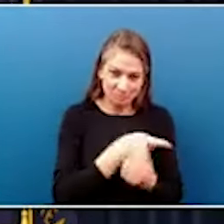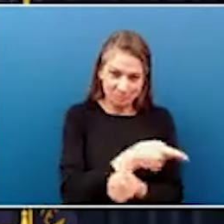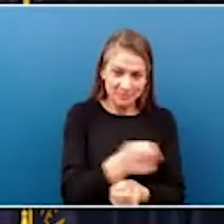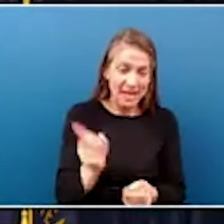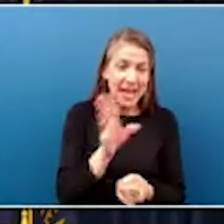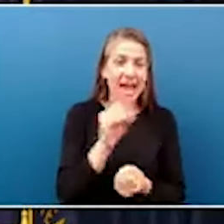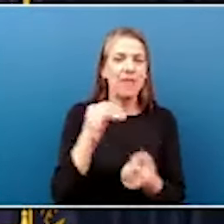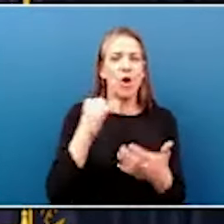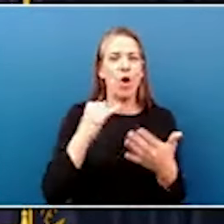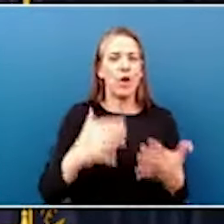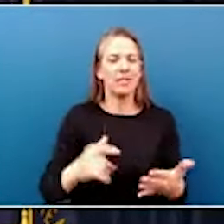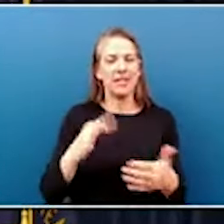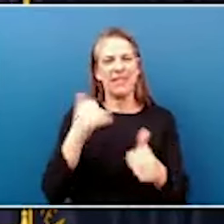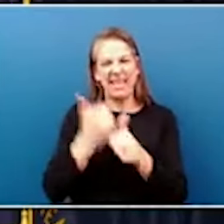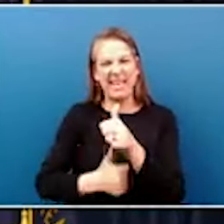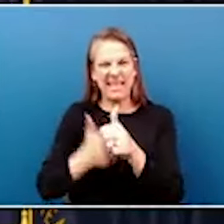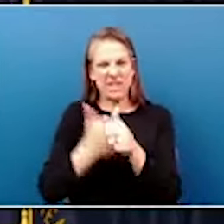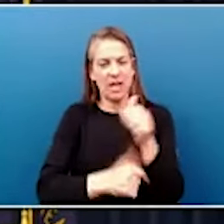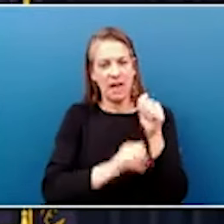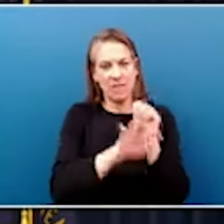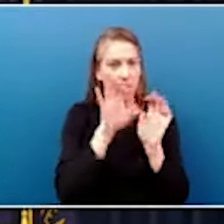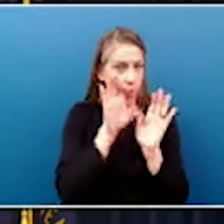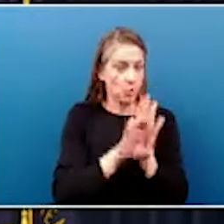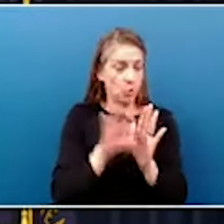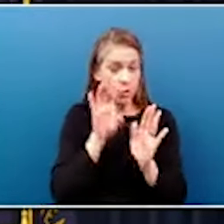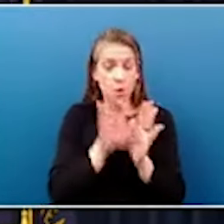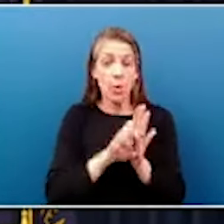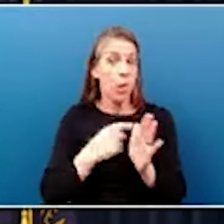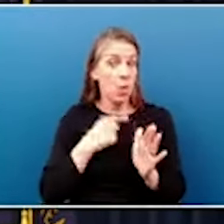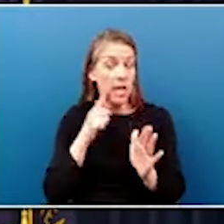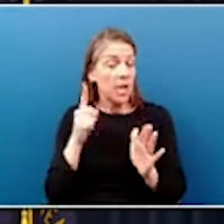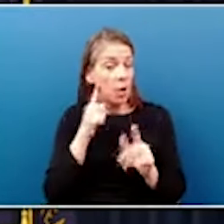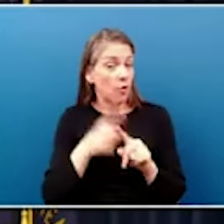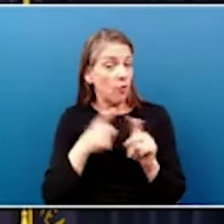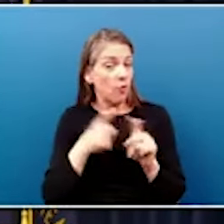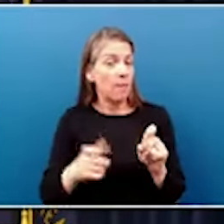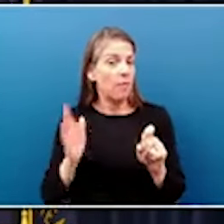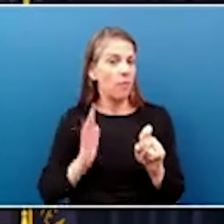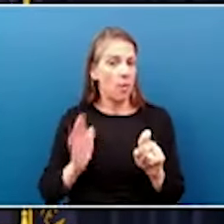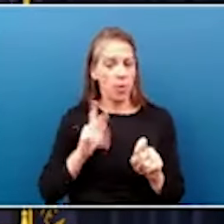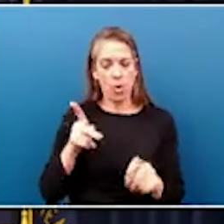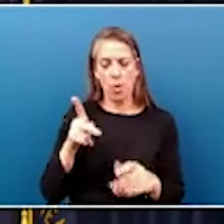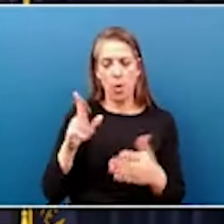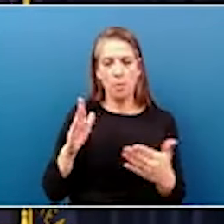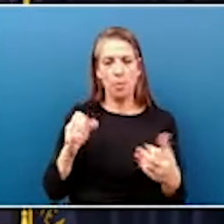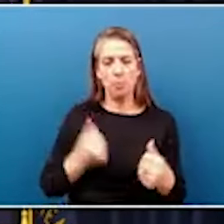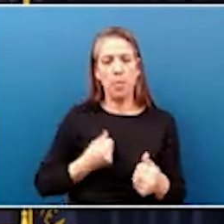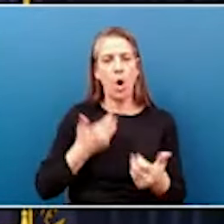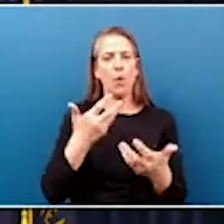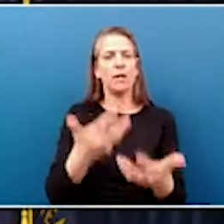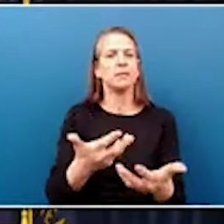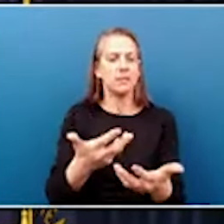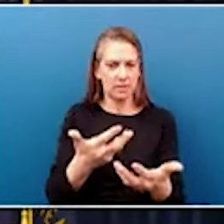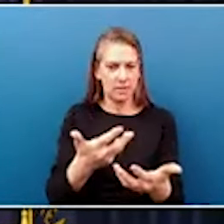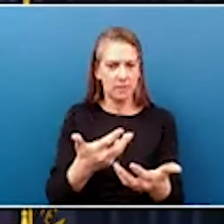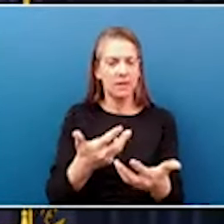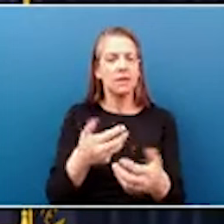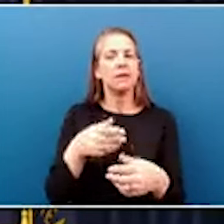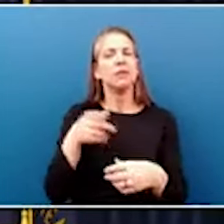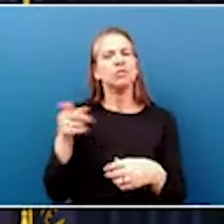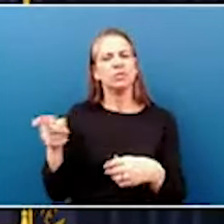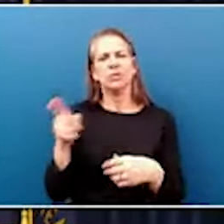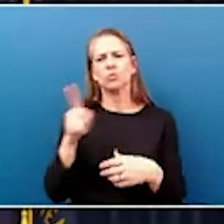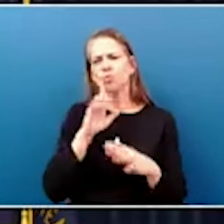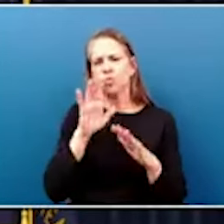of each of their portraits. We're also going to hear from former poet laureate, Crystal Wilkinson, such an talented artist